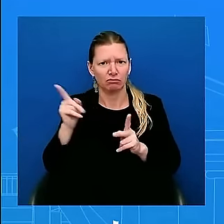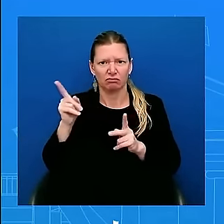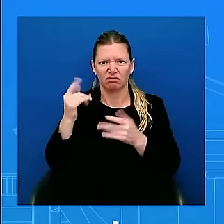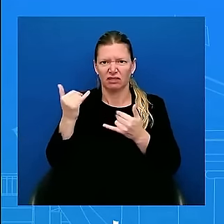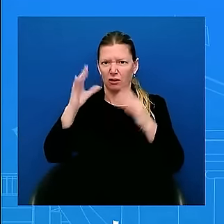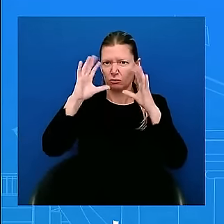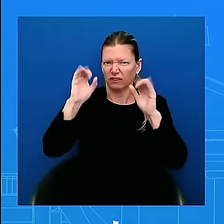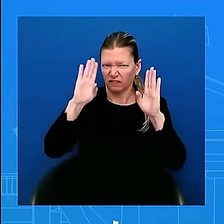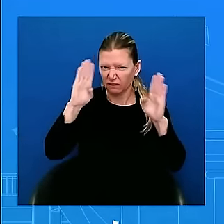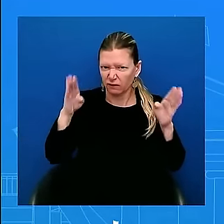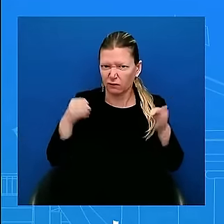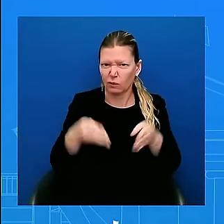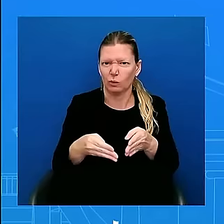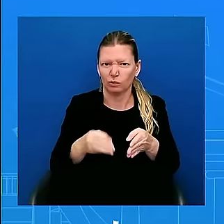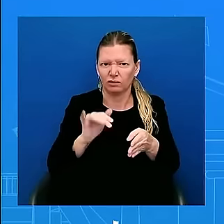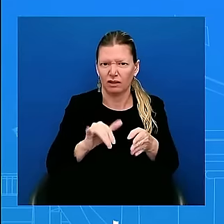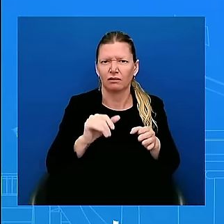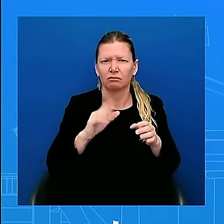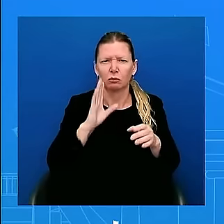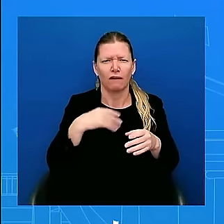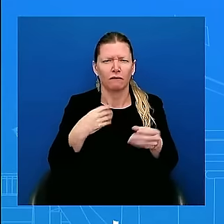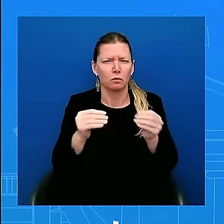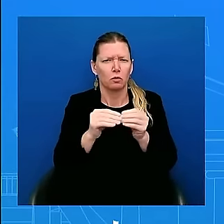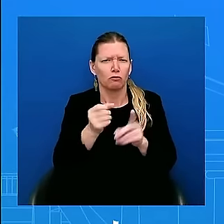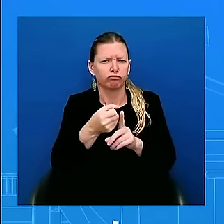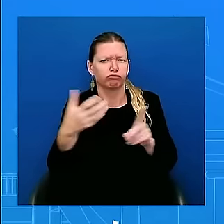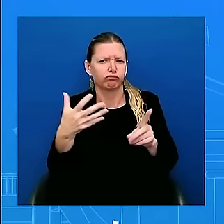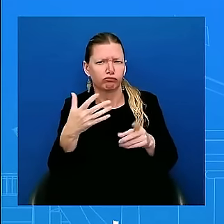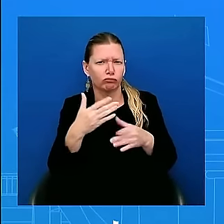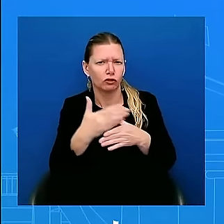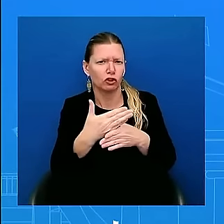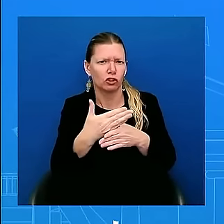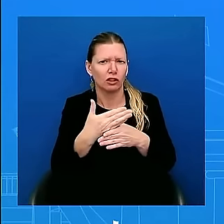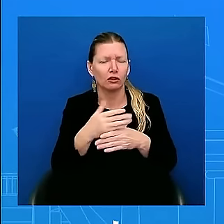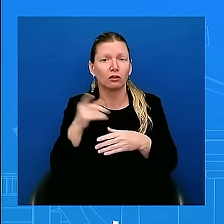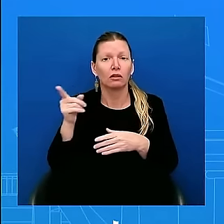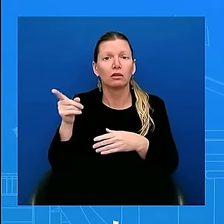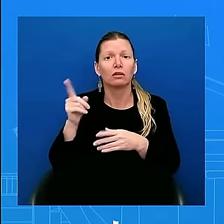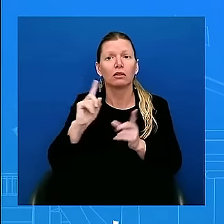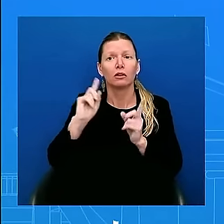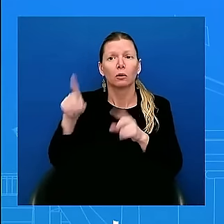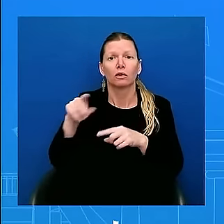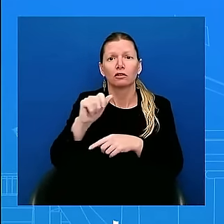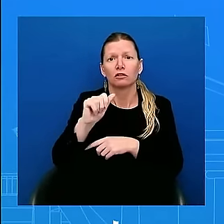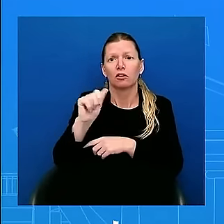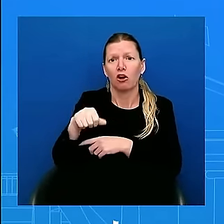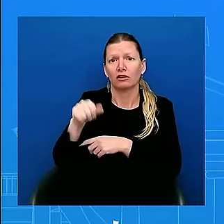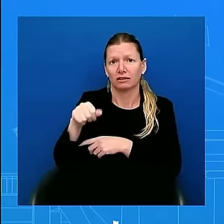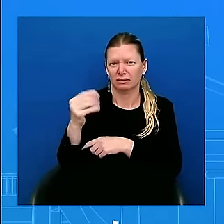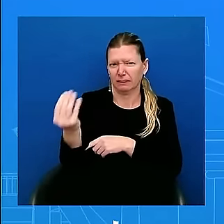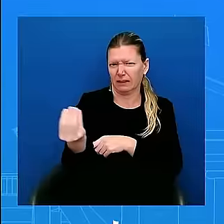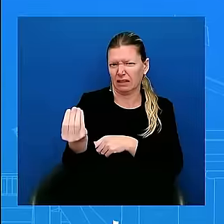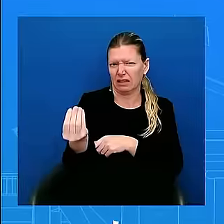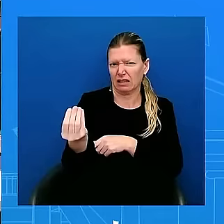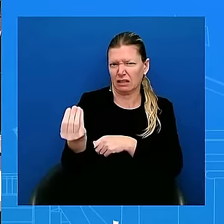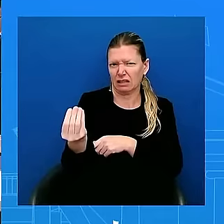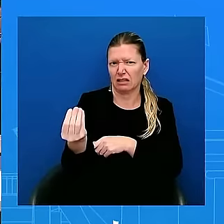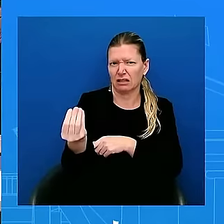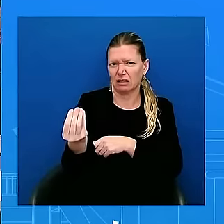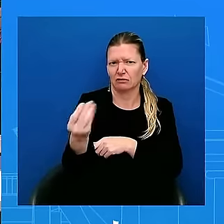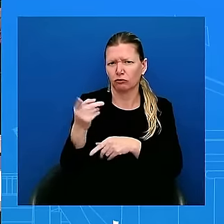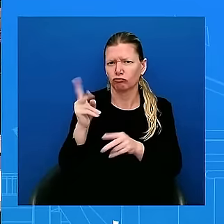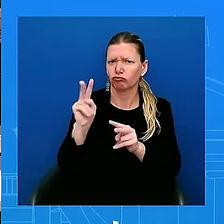going to be going to Austin on Monday and so you know stay tuned stay tuned yeah thank you great so after